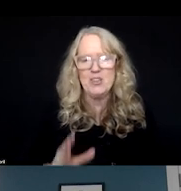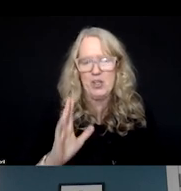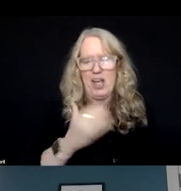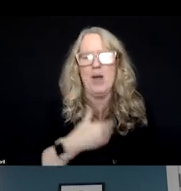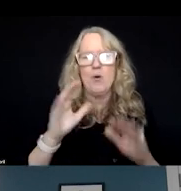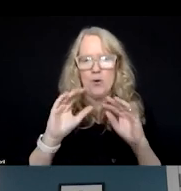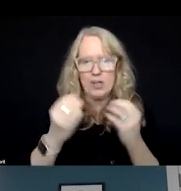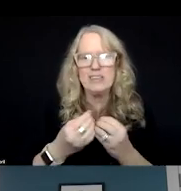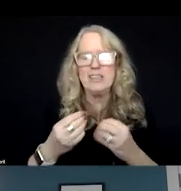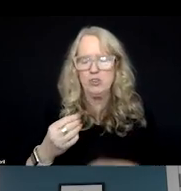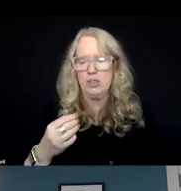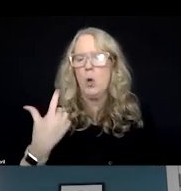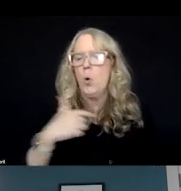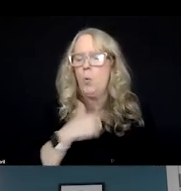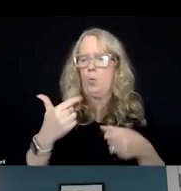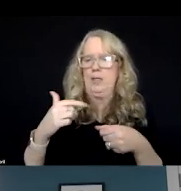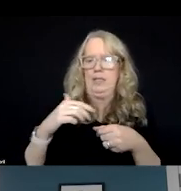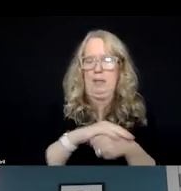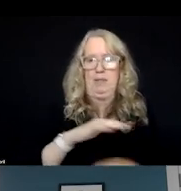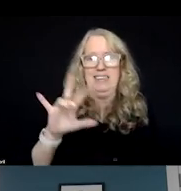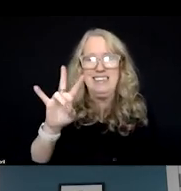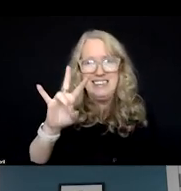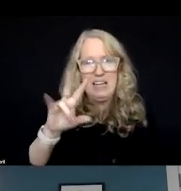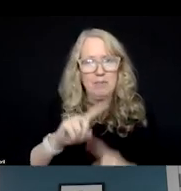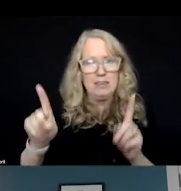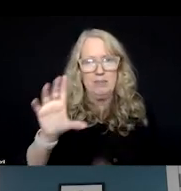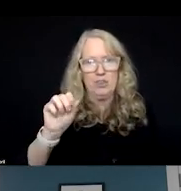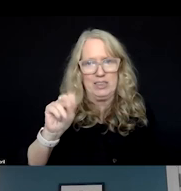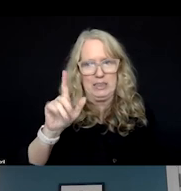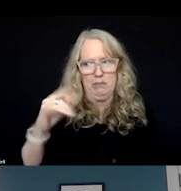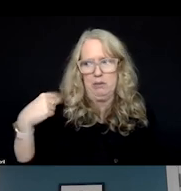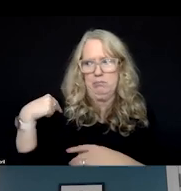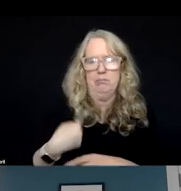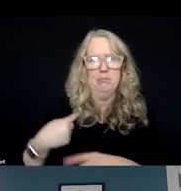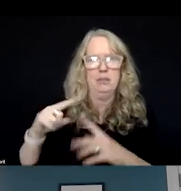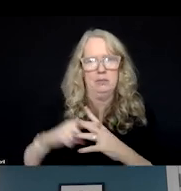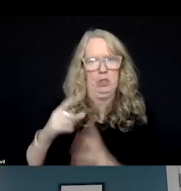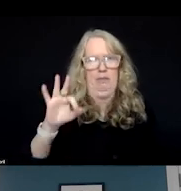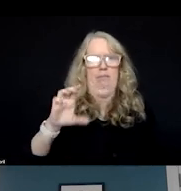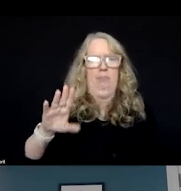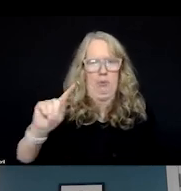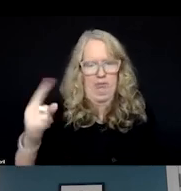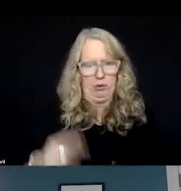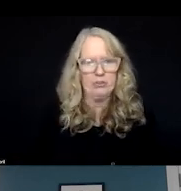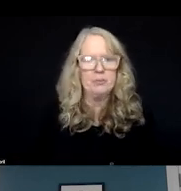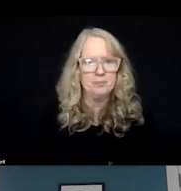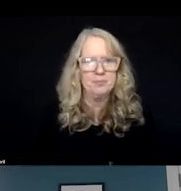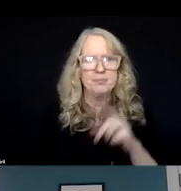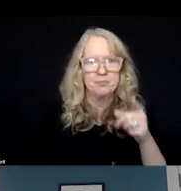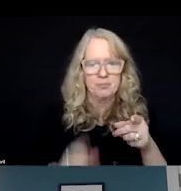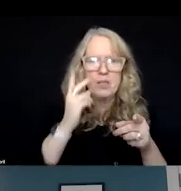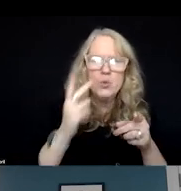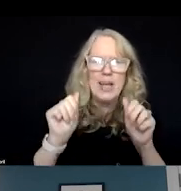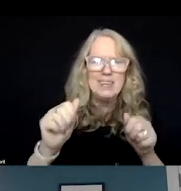And we cover now seven counties as of February 1st. And you can see us in that